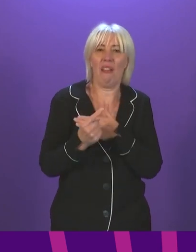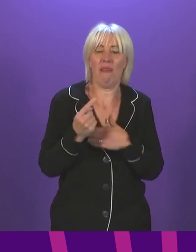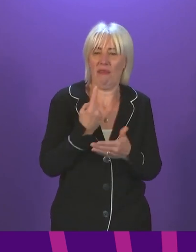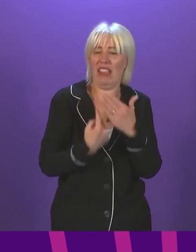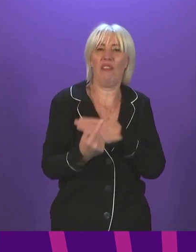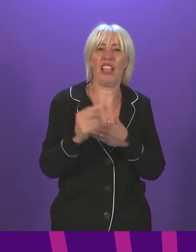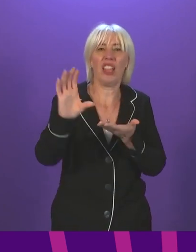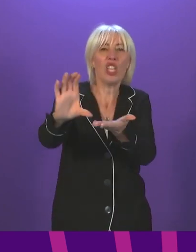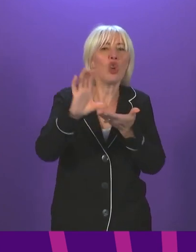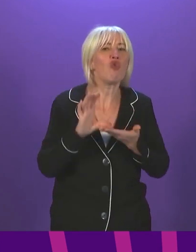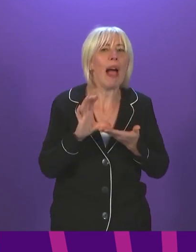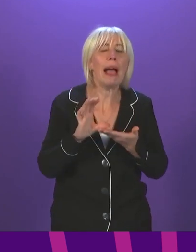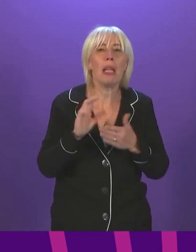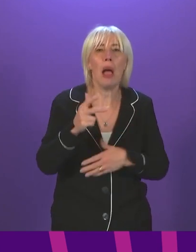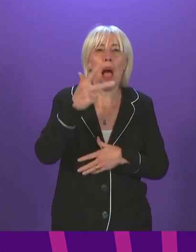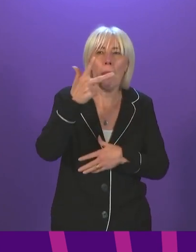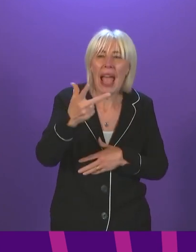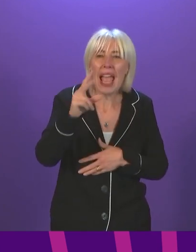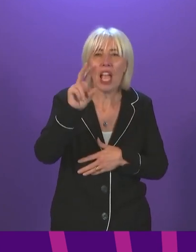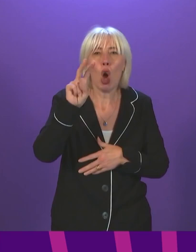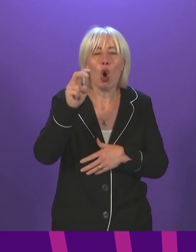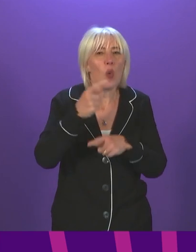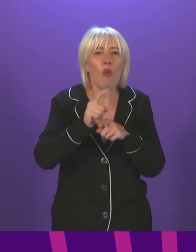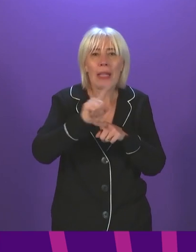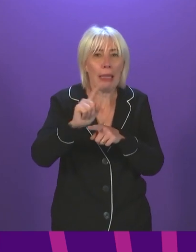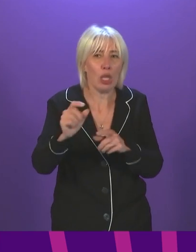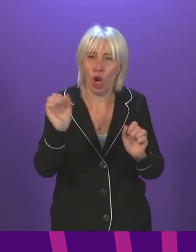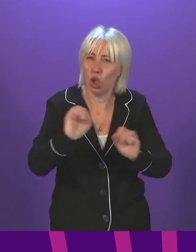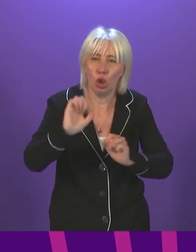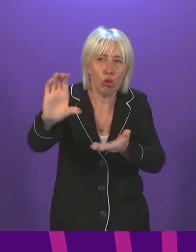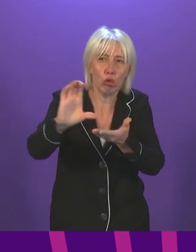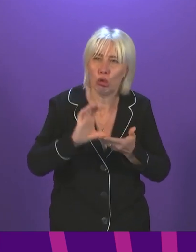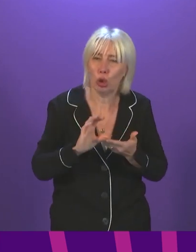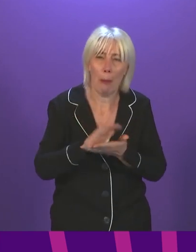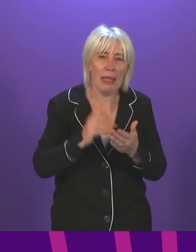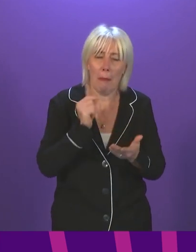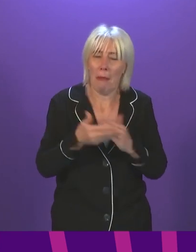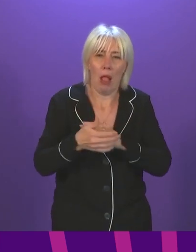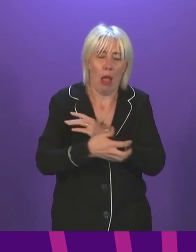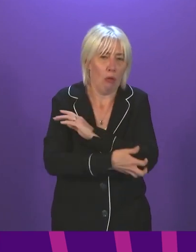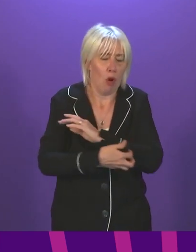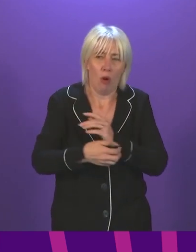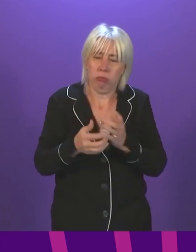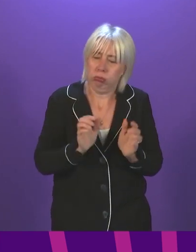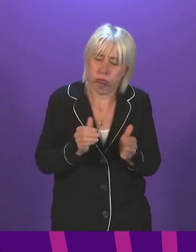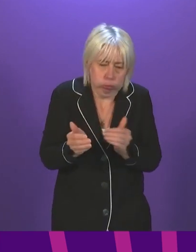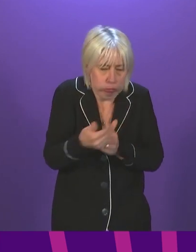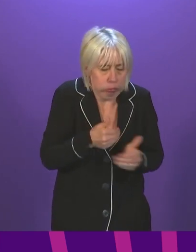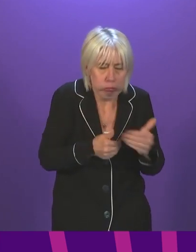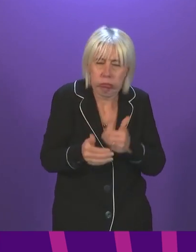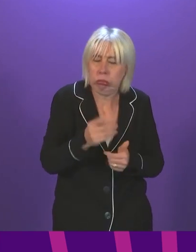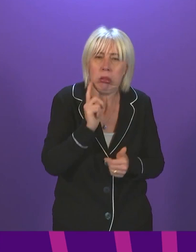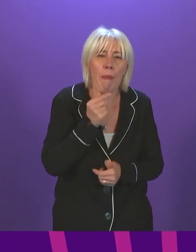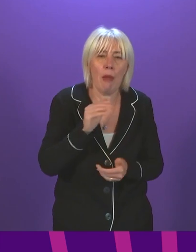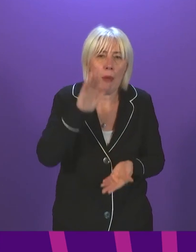haven't yet received any support. This is causing enormous pressure on household finances, especially for those on low incomes,